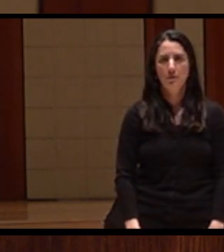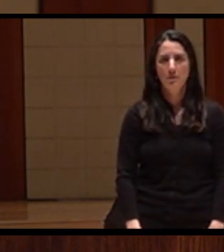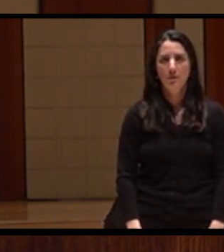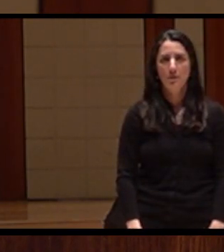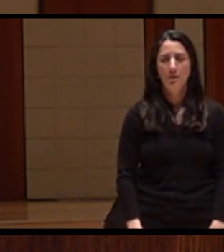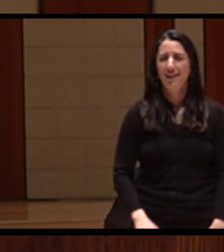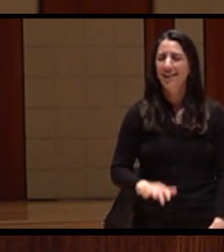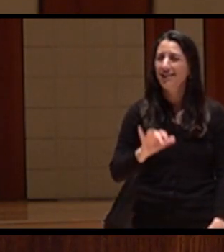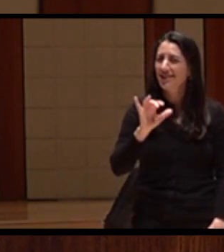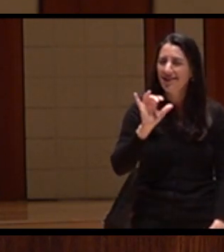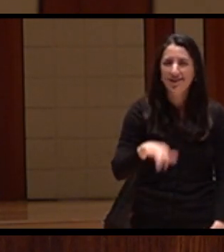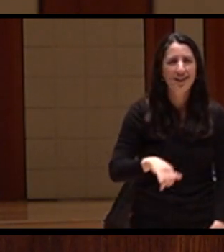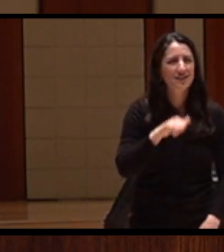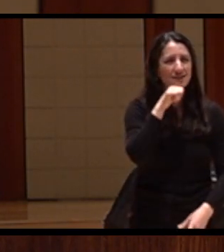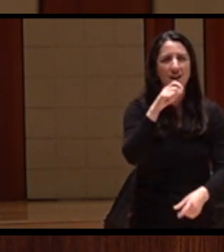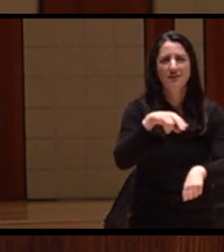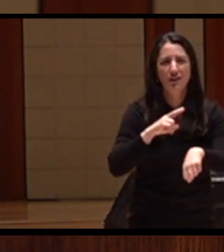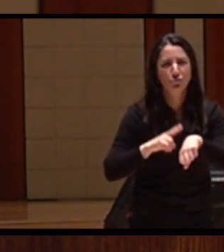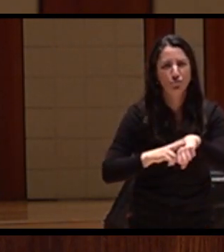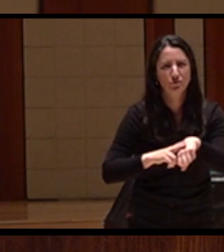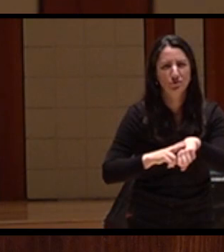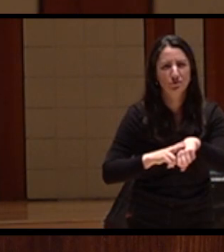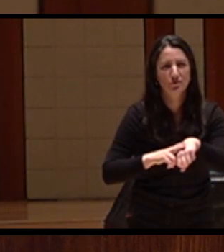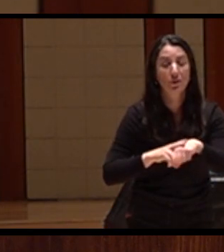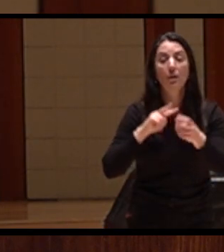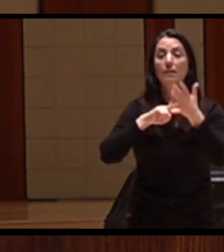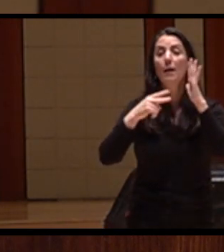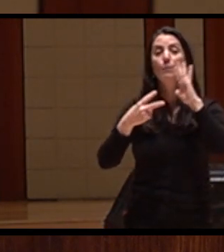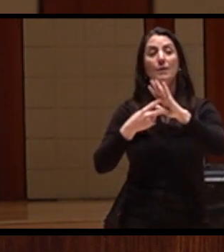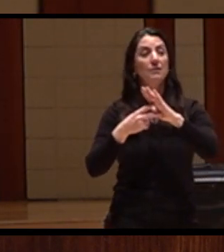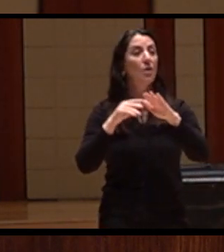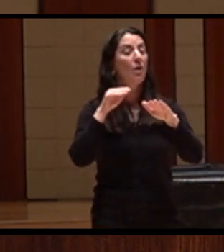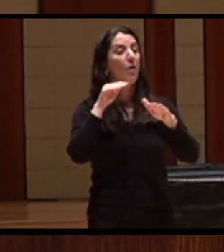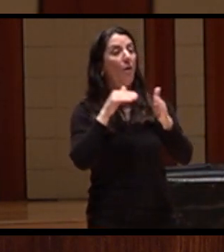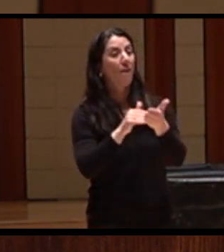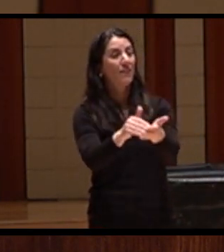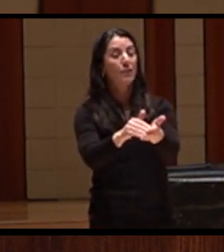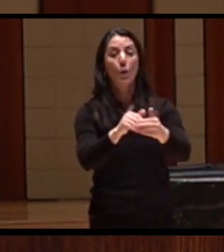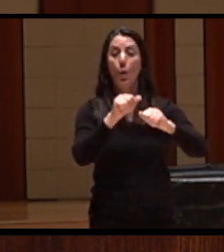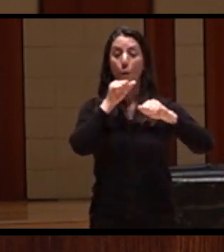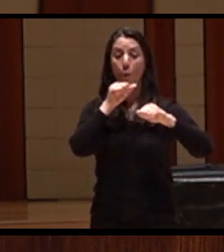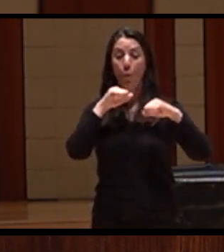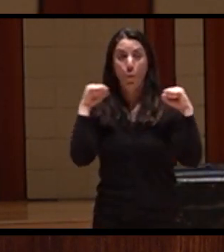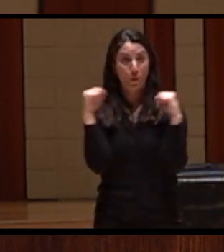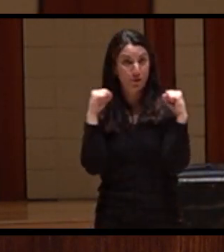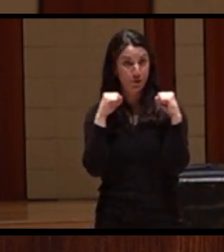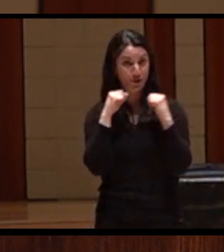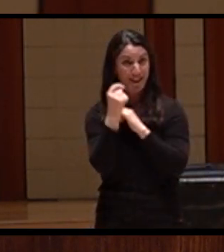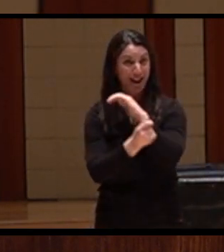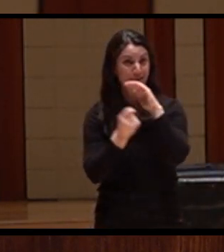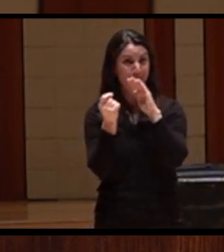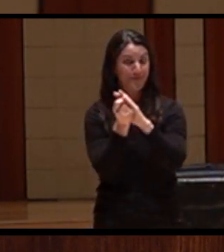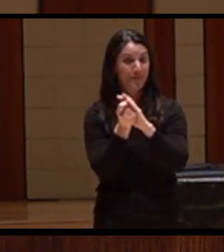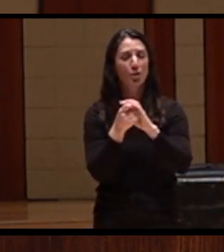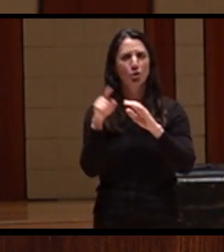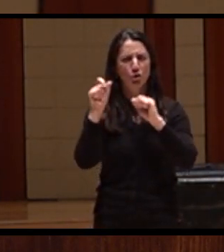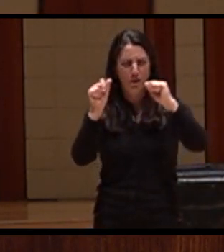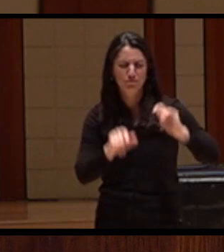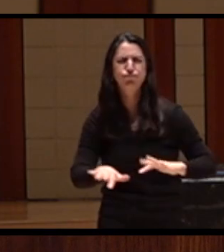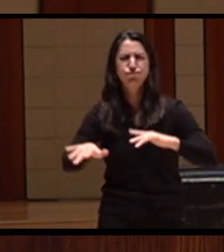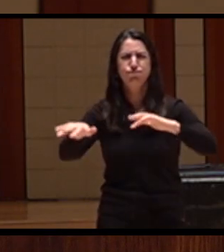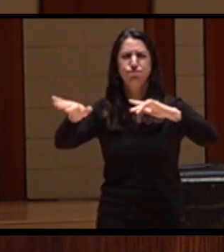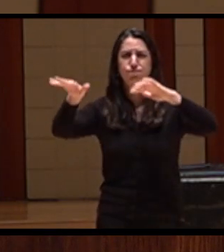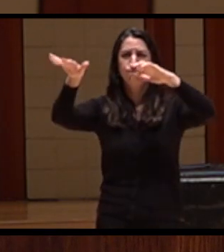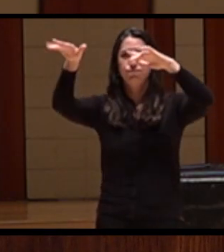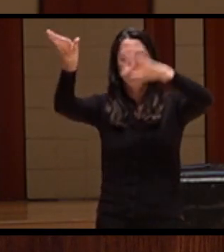For months at a time in the winter, the flows will be like this, which of course, in a natural hydrograph, there would be